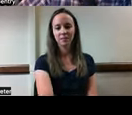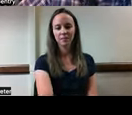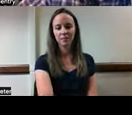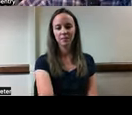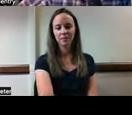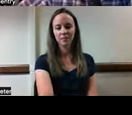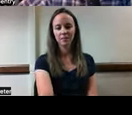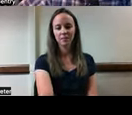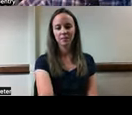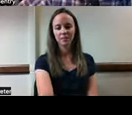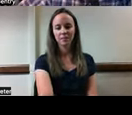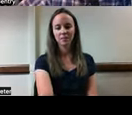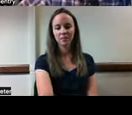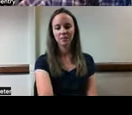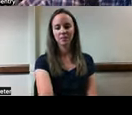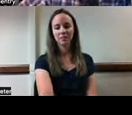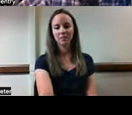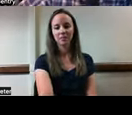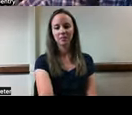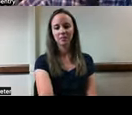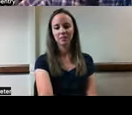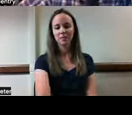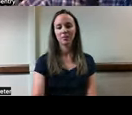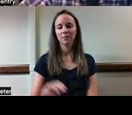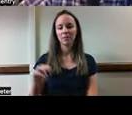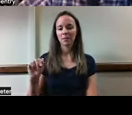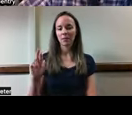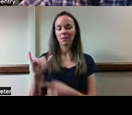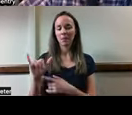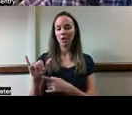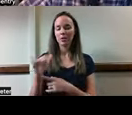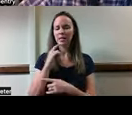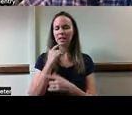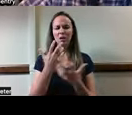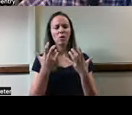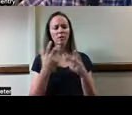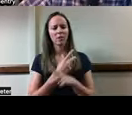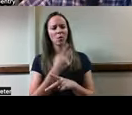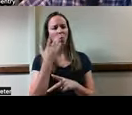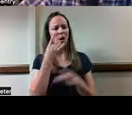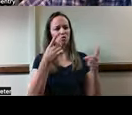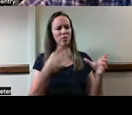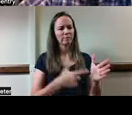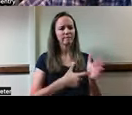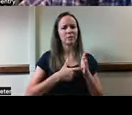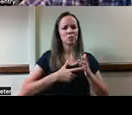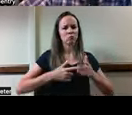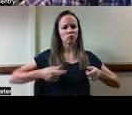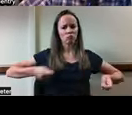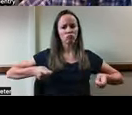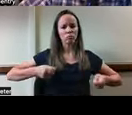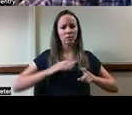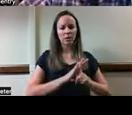Mary Rodwell is suggesting, I would try to suss out why the director wants this level of control over their clients.